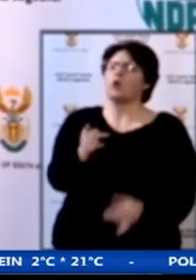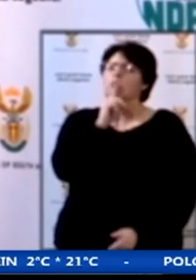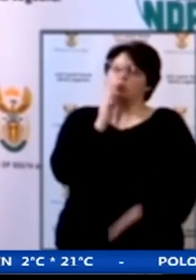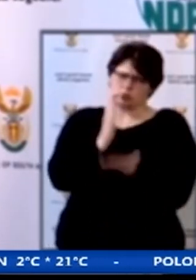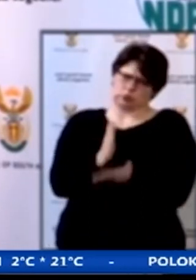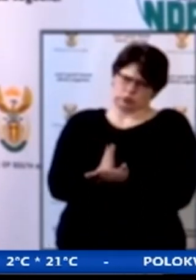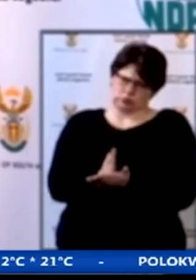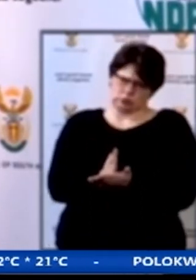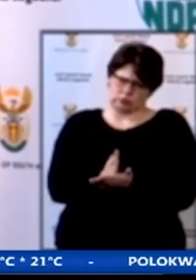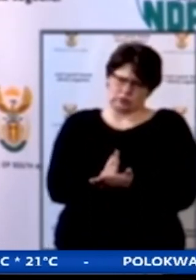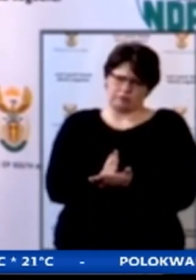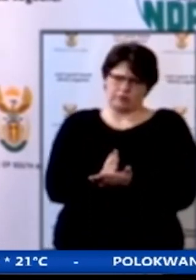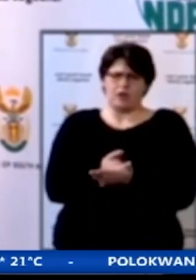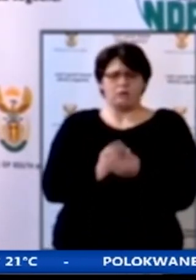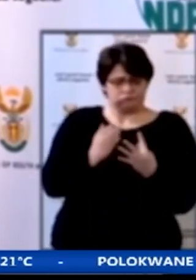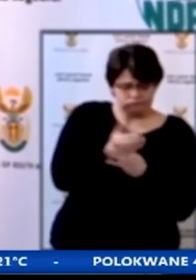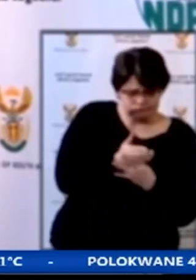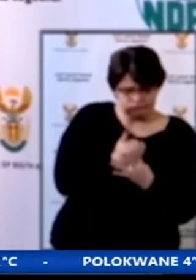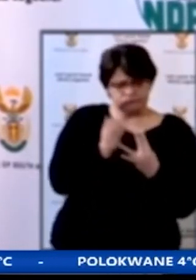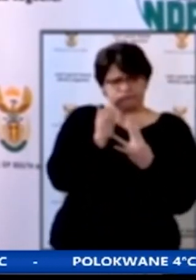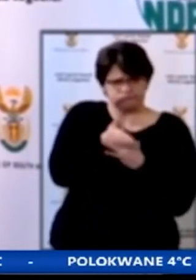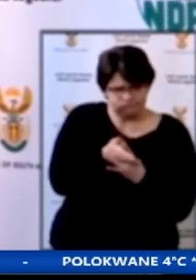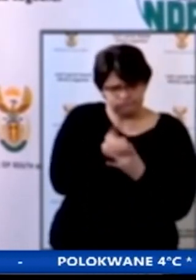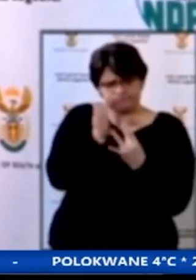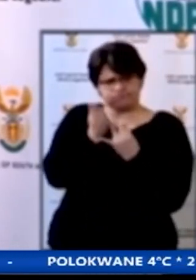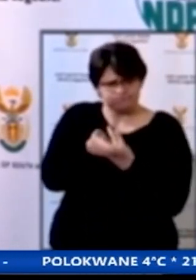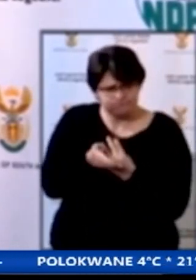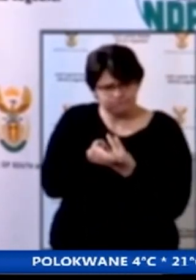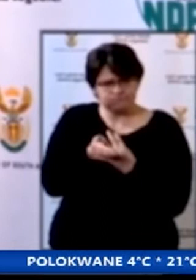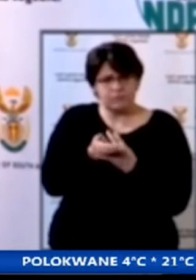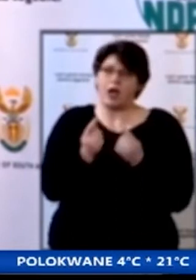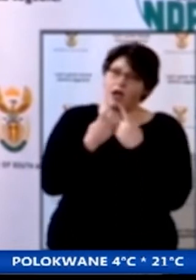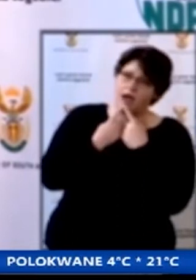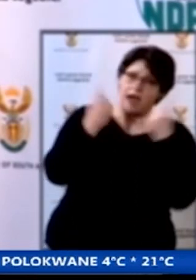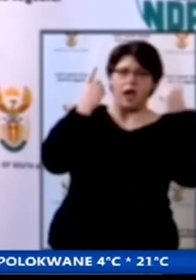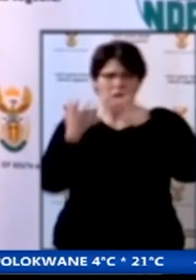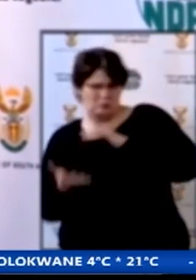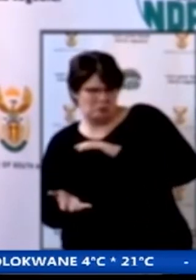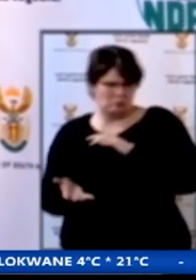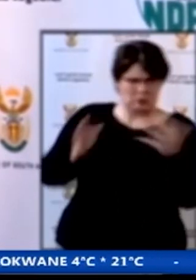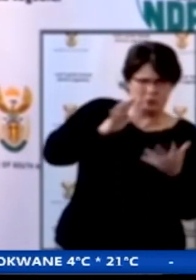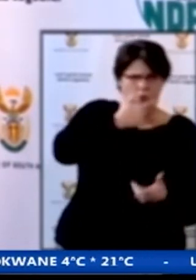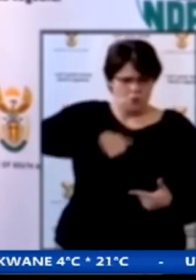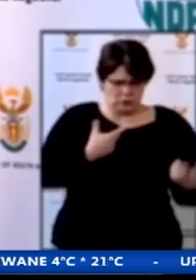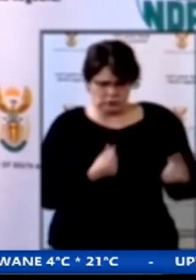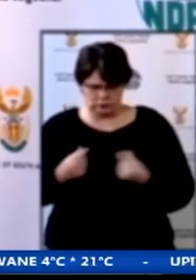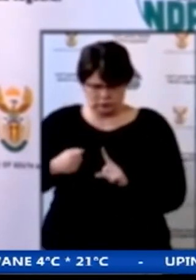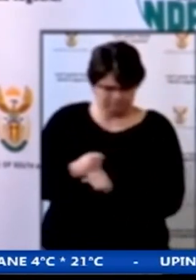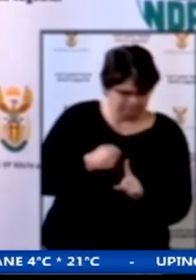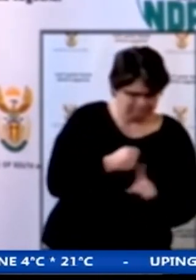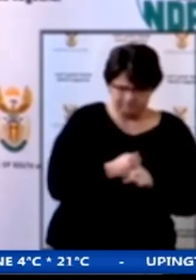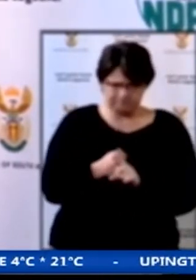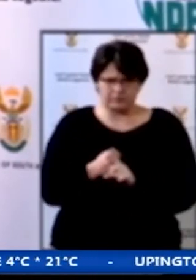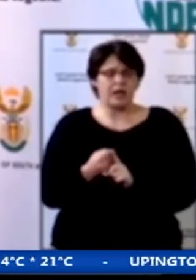all interventions introduced since the declaration of a state of national disaster in